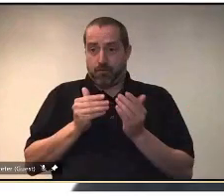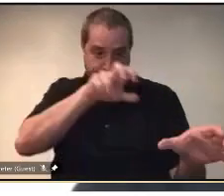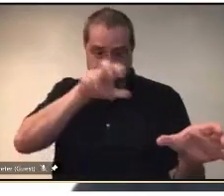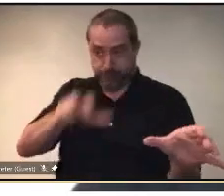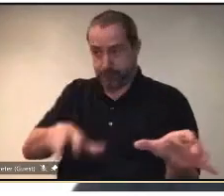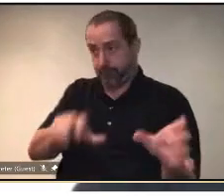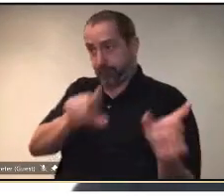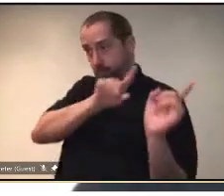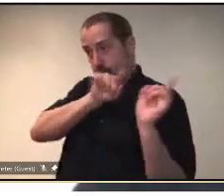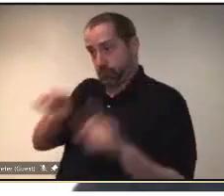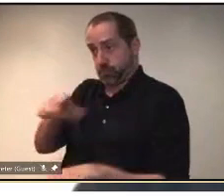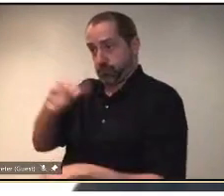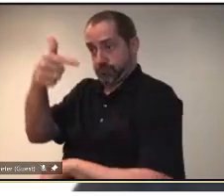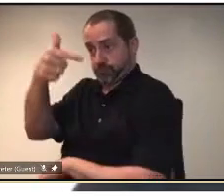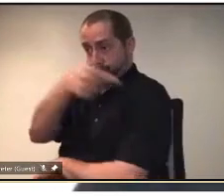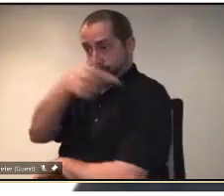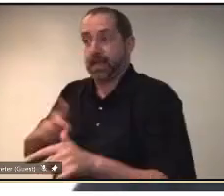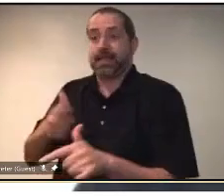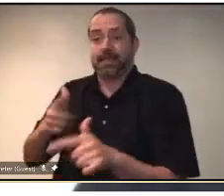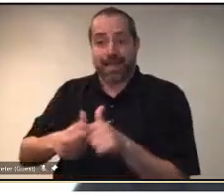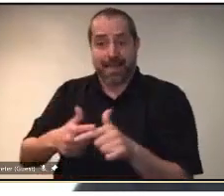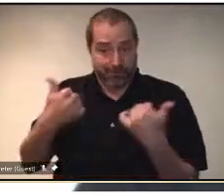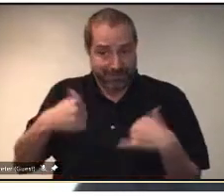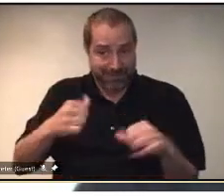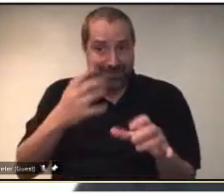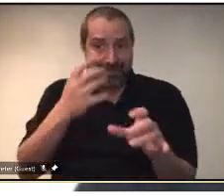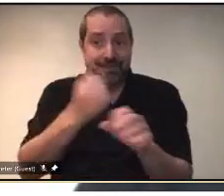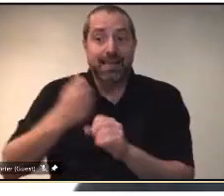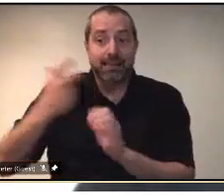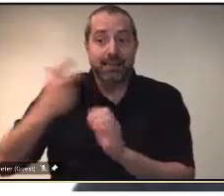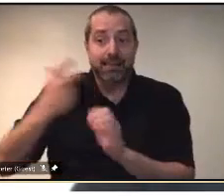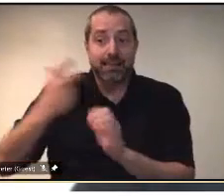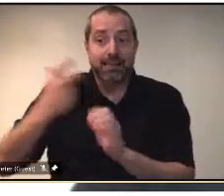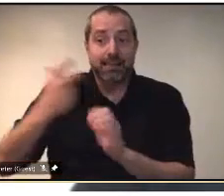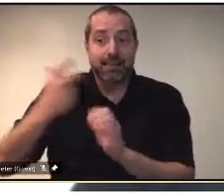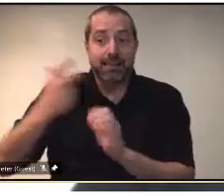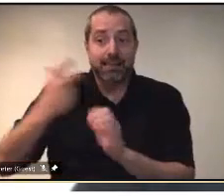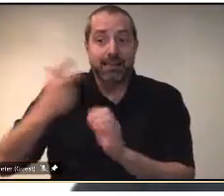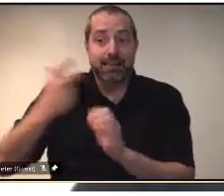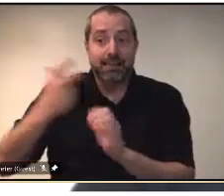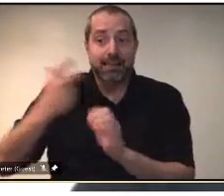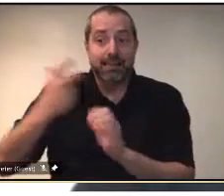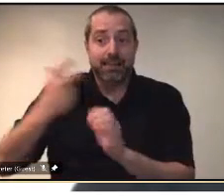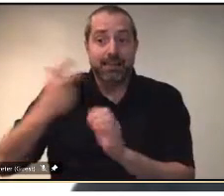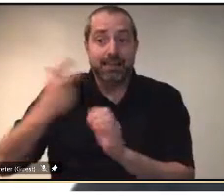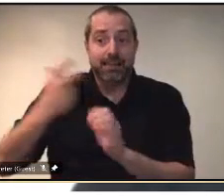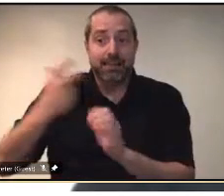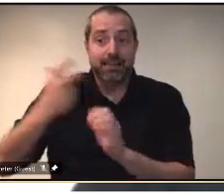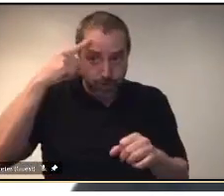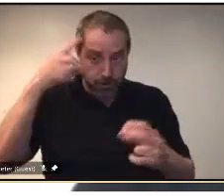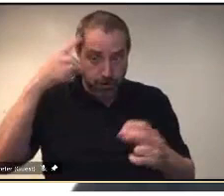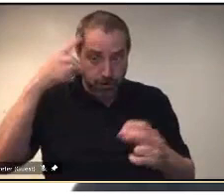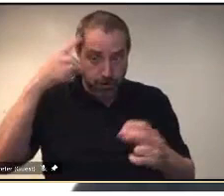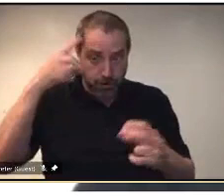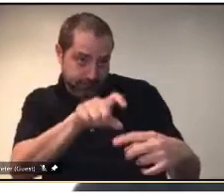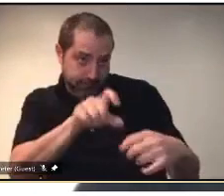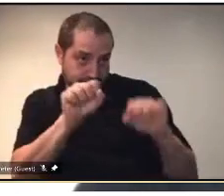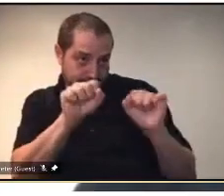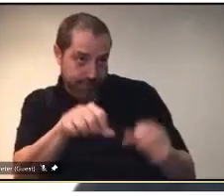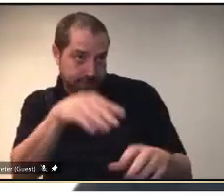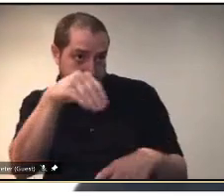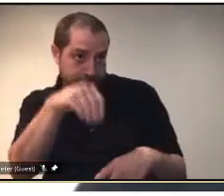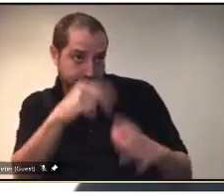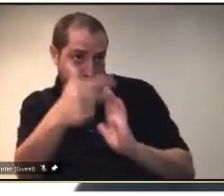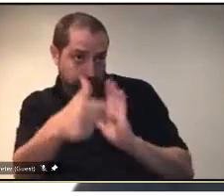get their first shot and that's critically important that they sit down talk to their employer and make sure that that is available to them to be able to do that